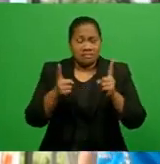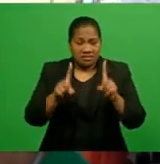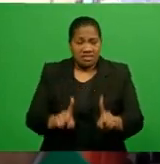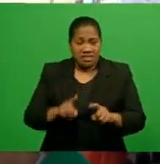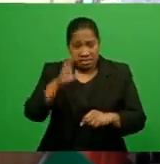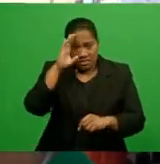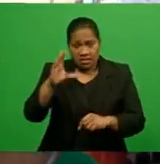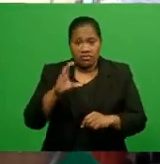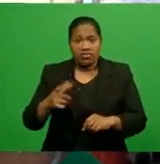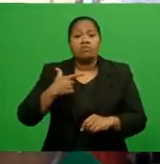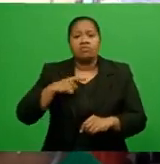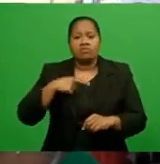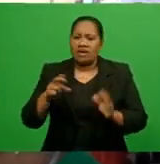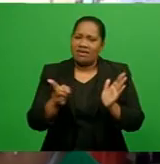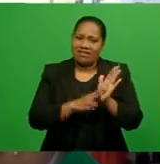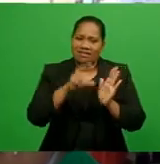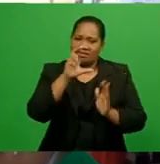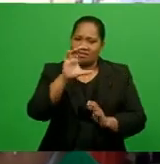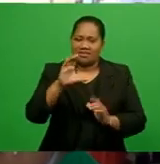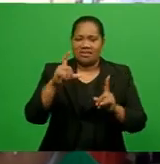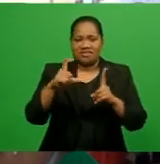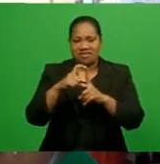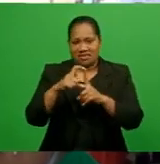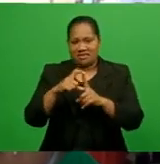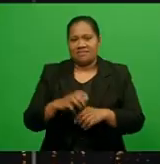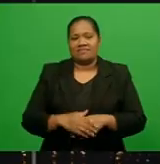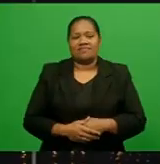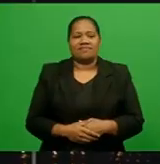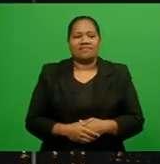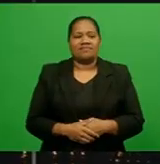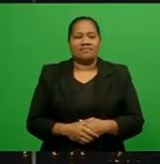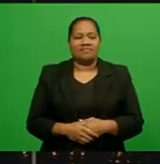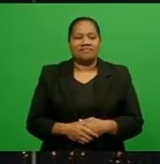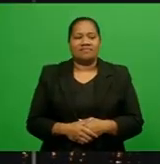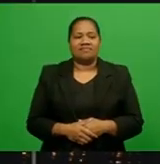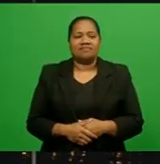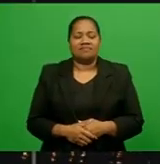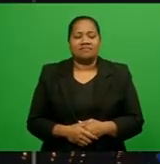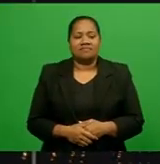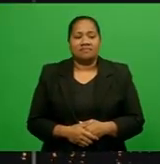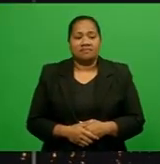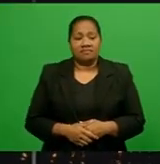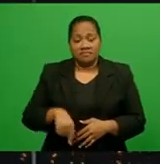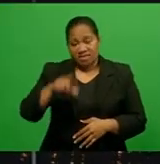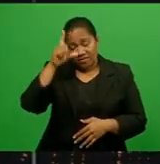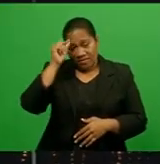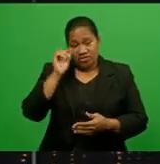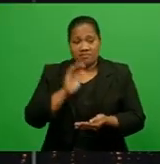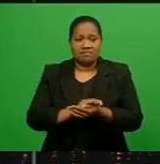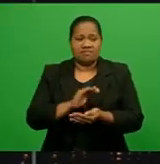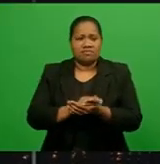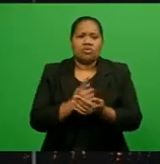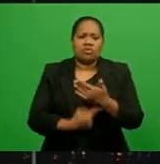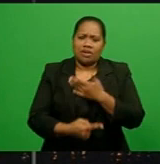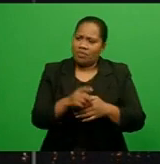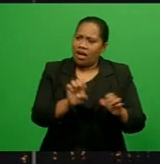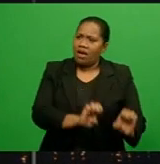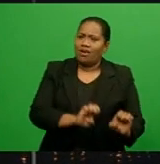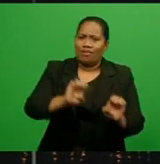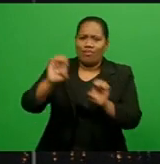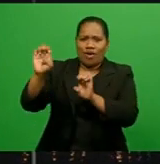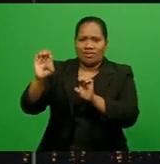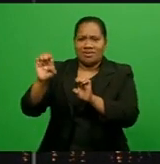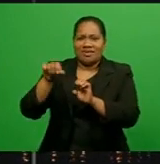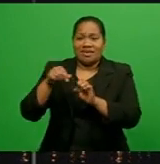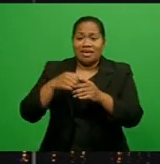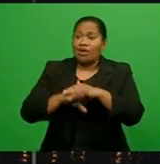diseases. Rarita Prakash, FBC News. Fijian kava is among the most exported commodity to the United